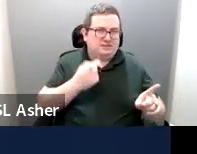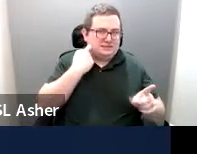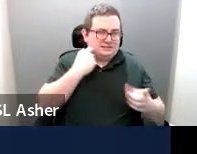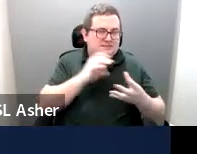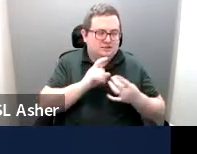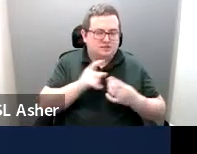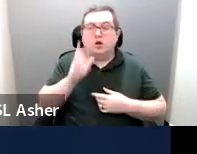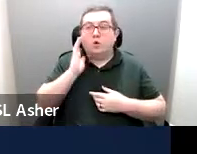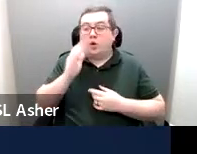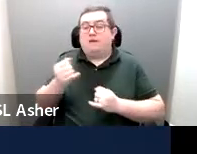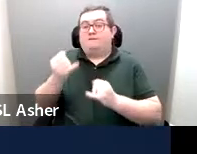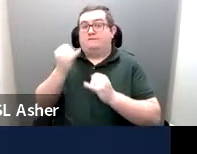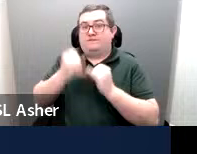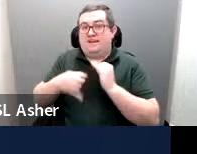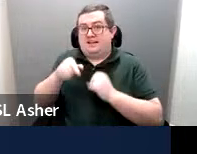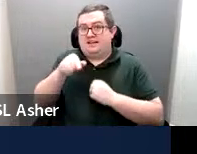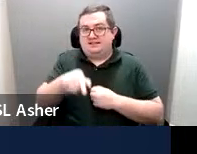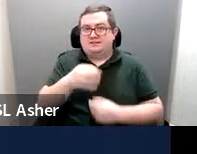be finalized soon.